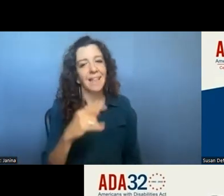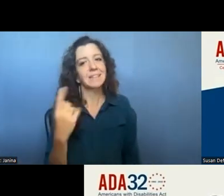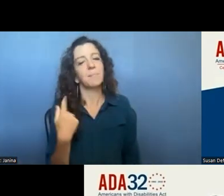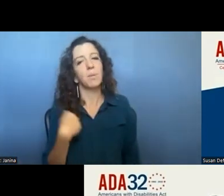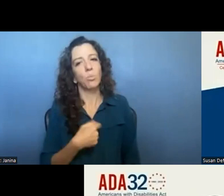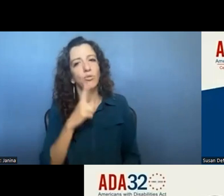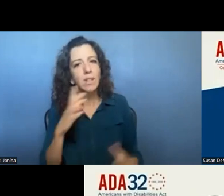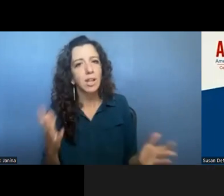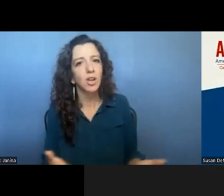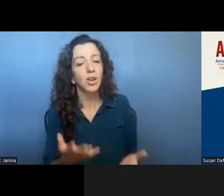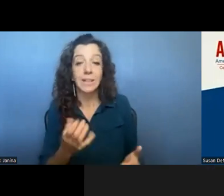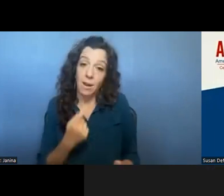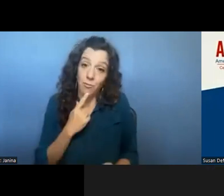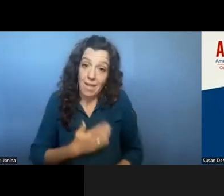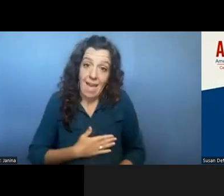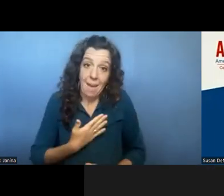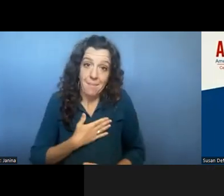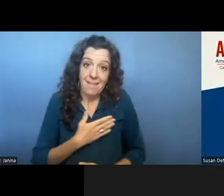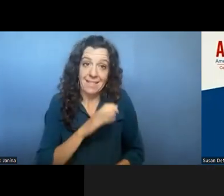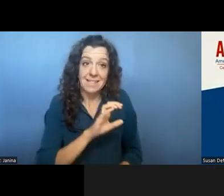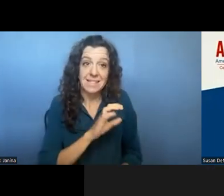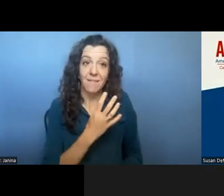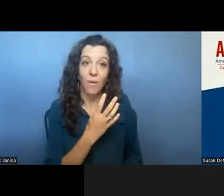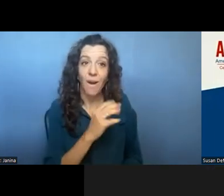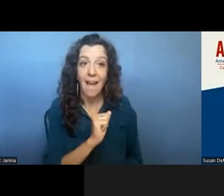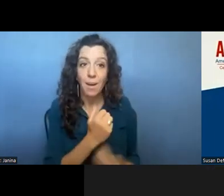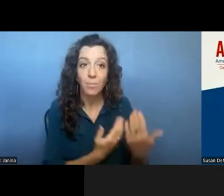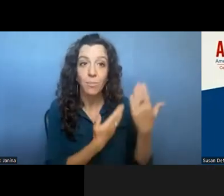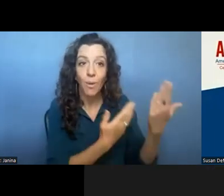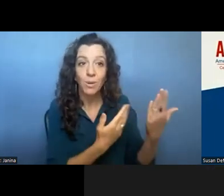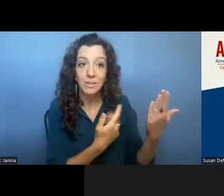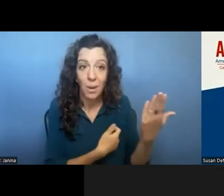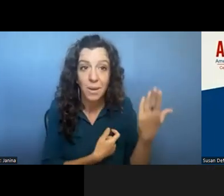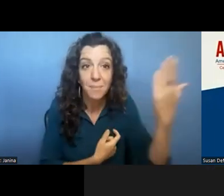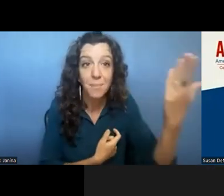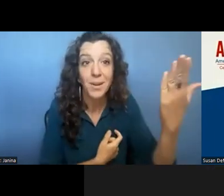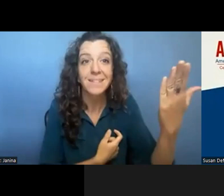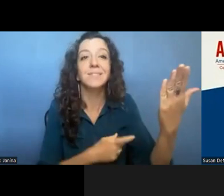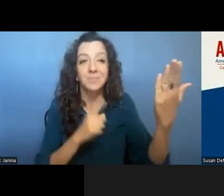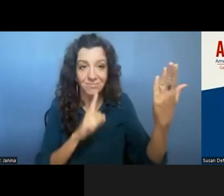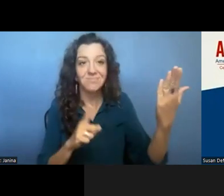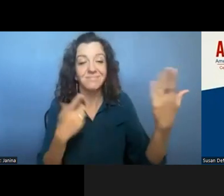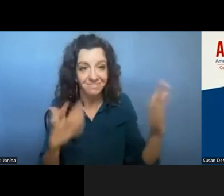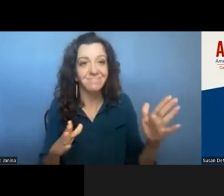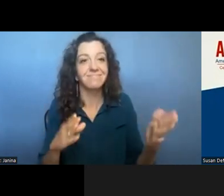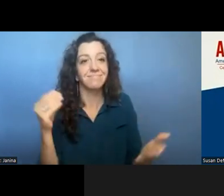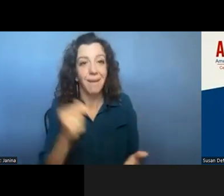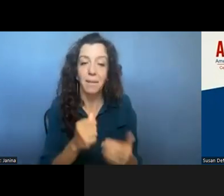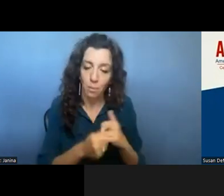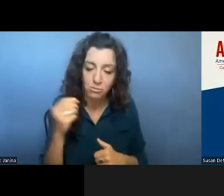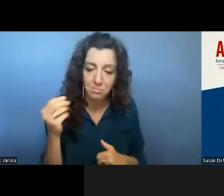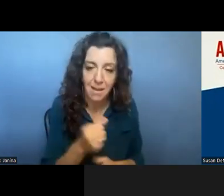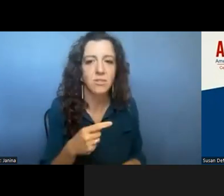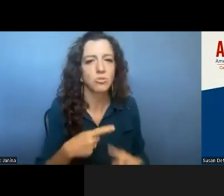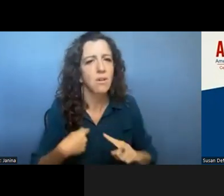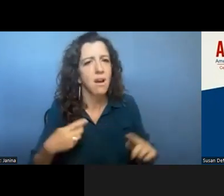um we're very happy that the the c4a proposal that was put forward um was largely funded and i would encourage you to